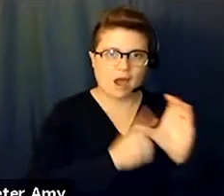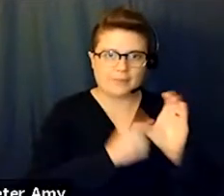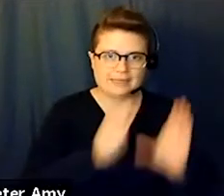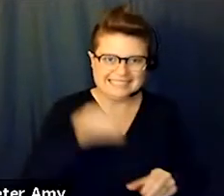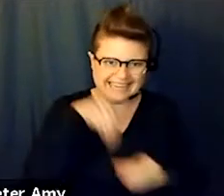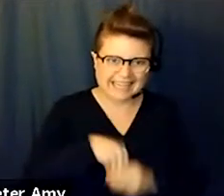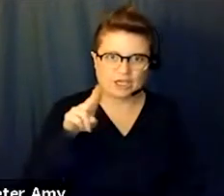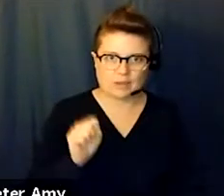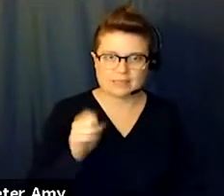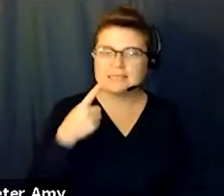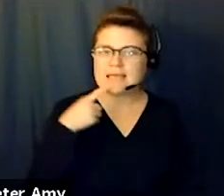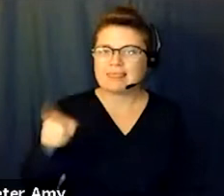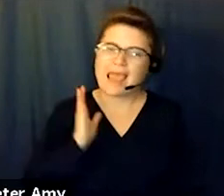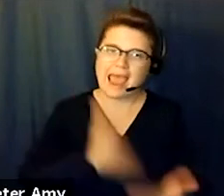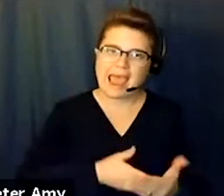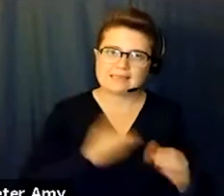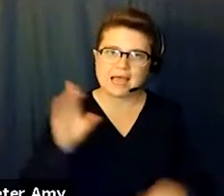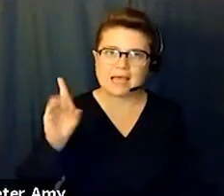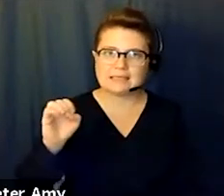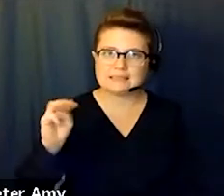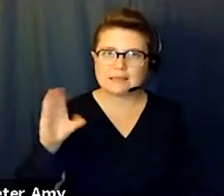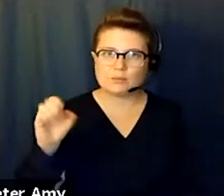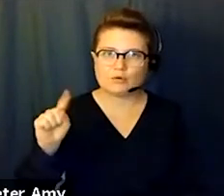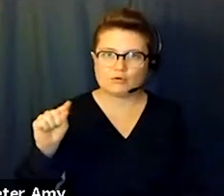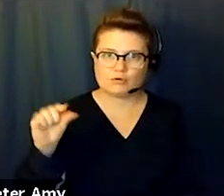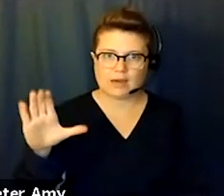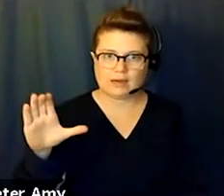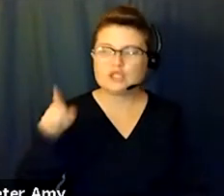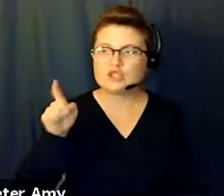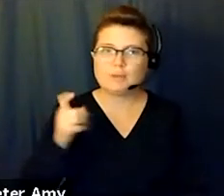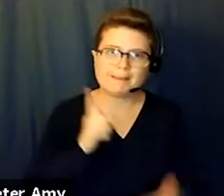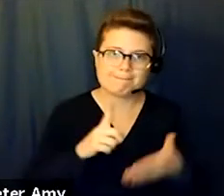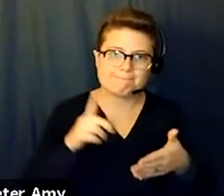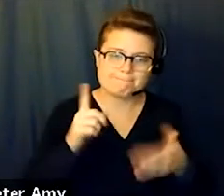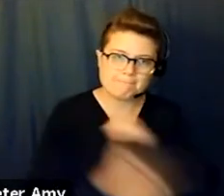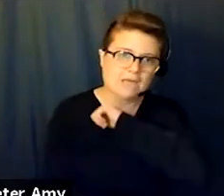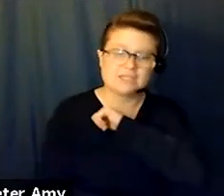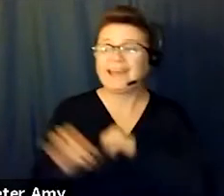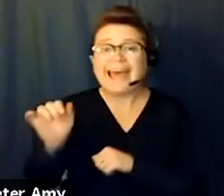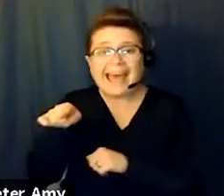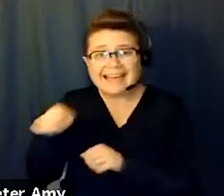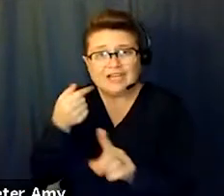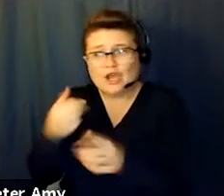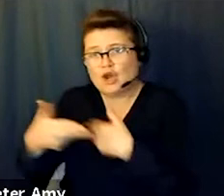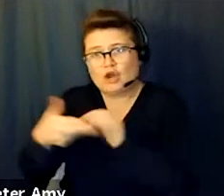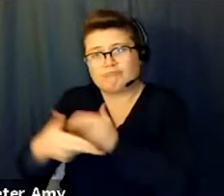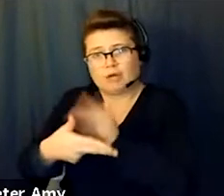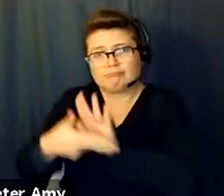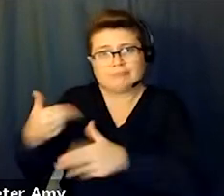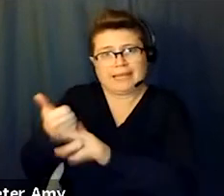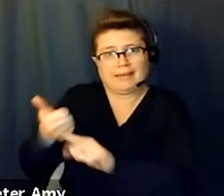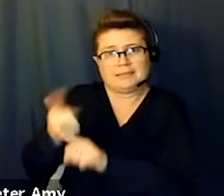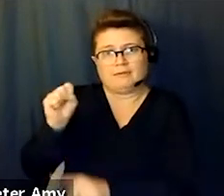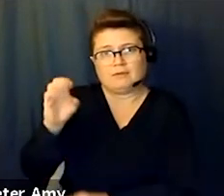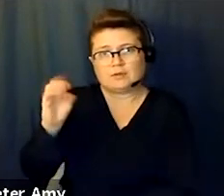U.S. He said they were anti-democratic and that communists should be punished by the U.S. government. And this is somebody who called himself a socialist. Irving Kristol,